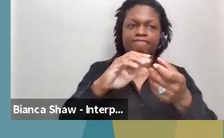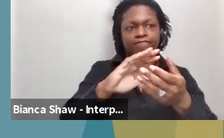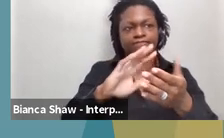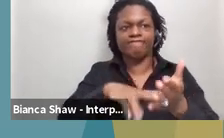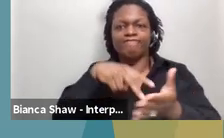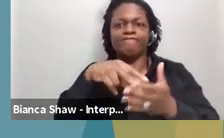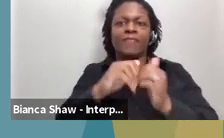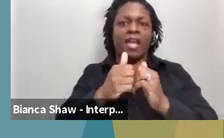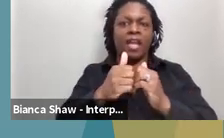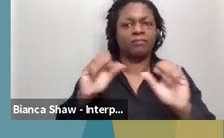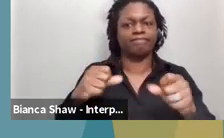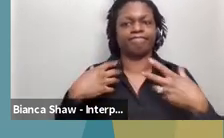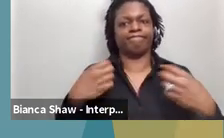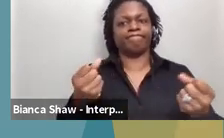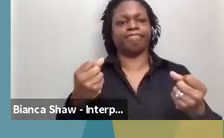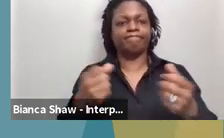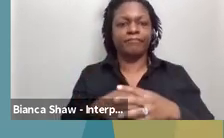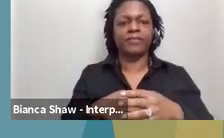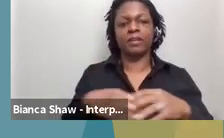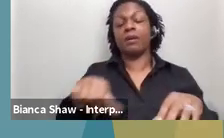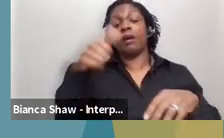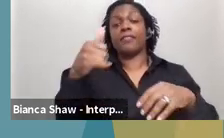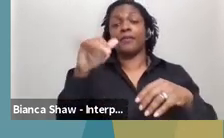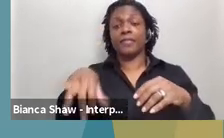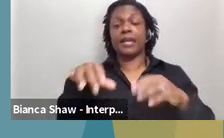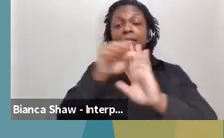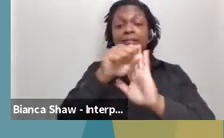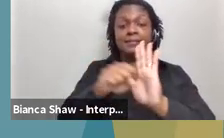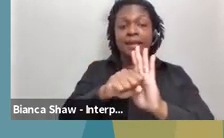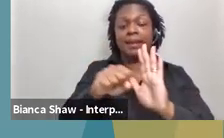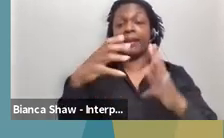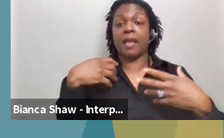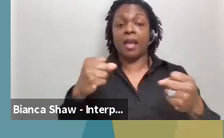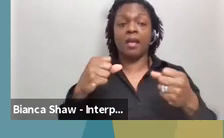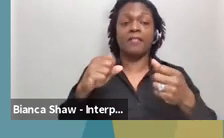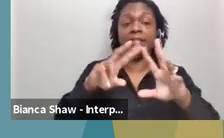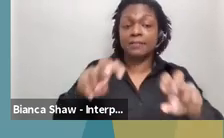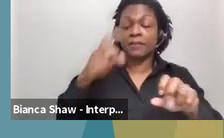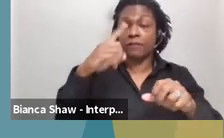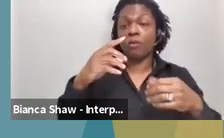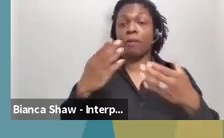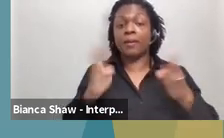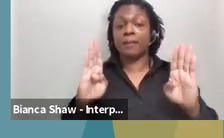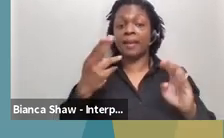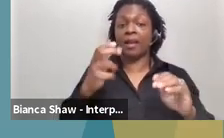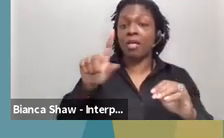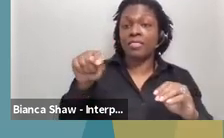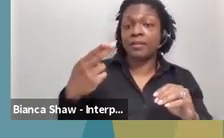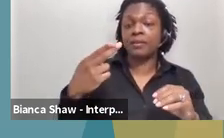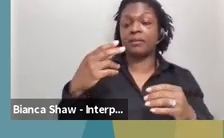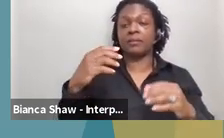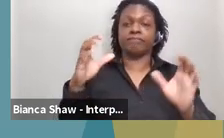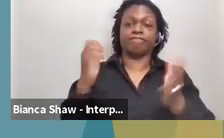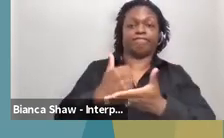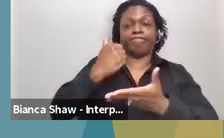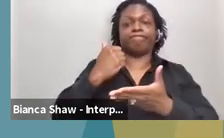of Family Health director, Amy Zapata. So I don't have a whole lot of information on some of those last ones, but if you have any questions, I'd be happy to answer